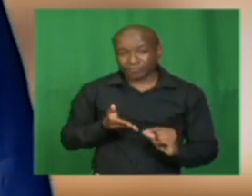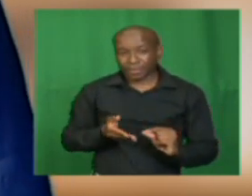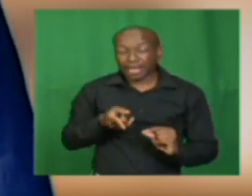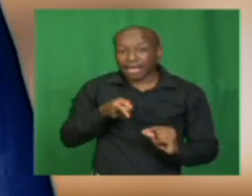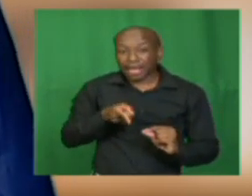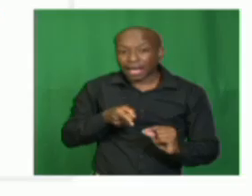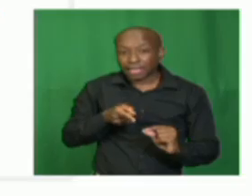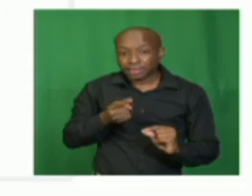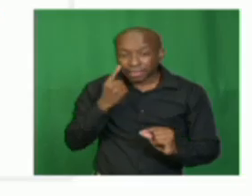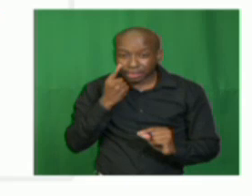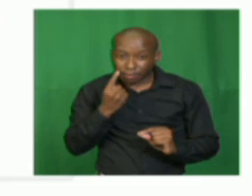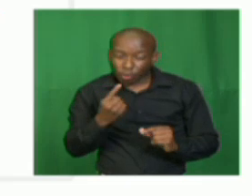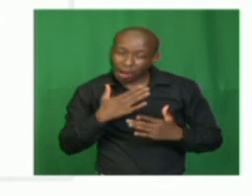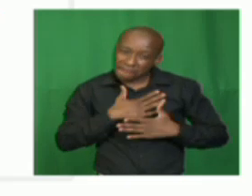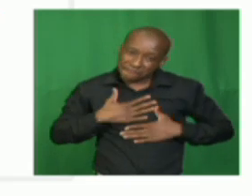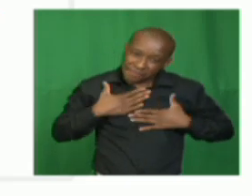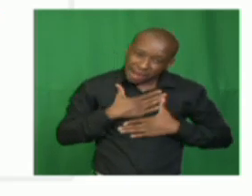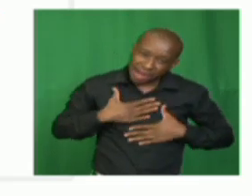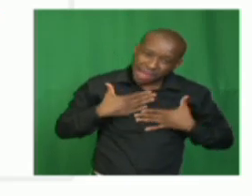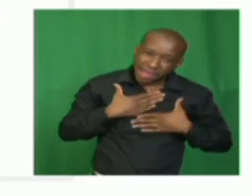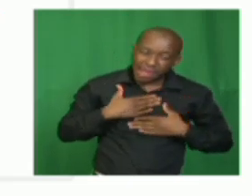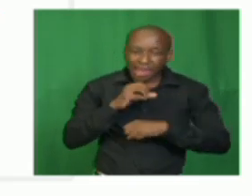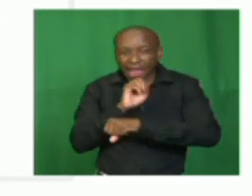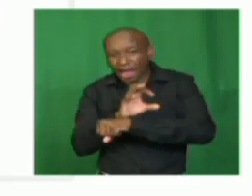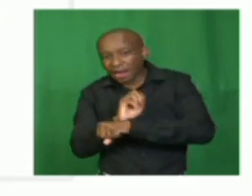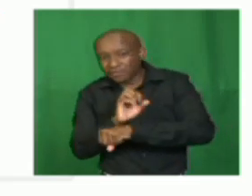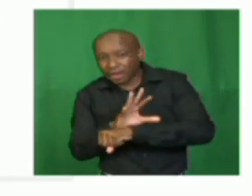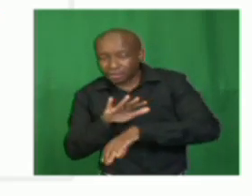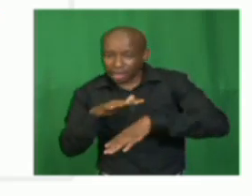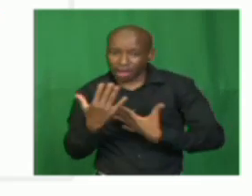Pesca, Pesca,